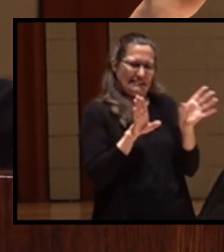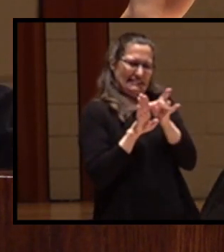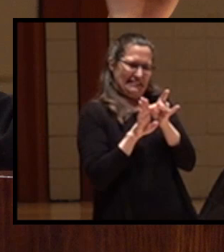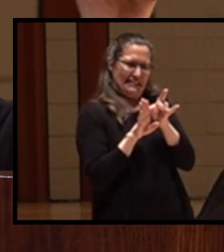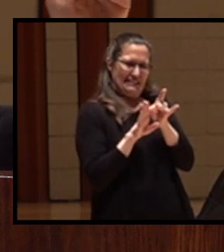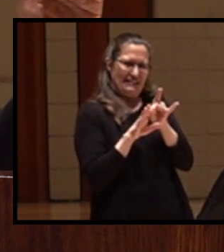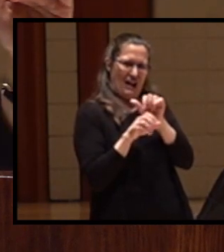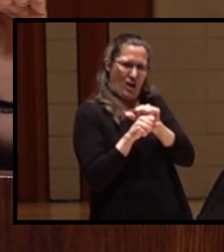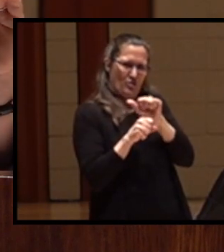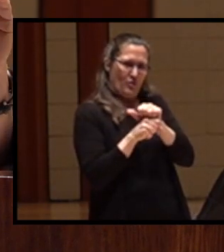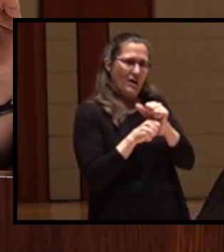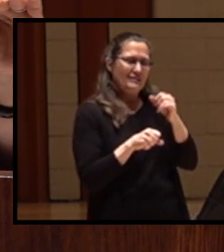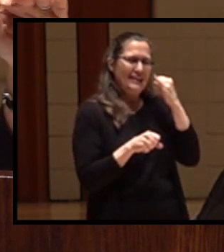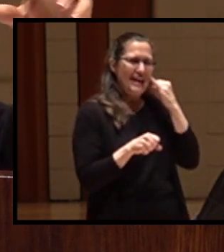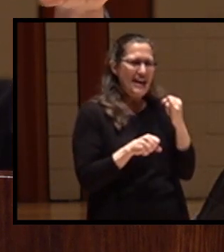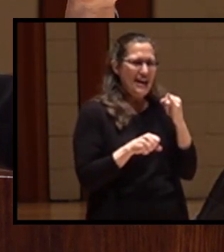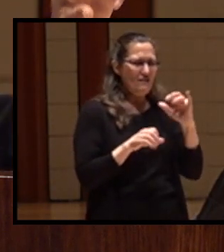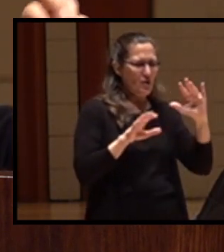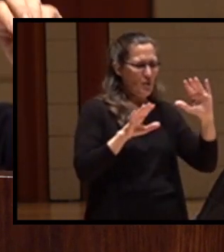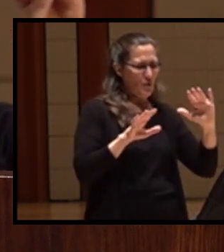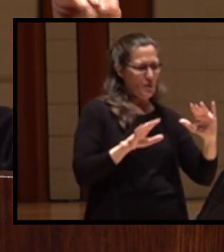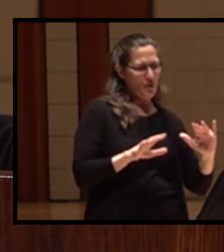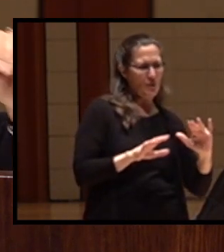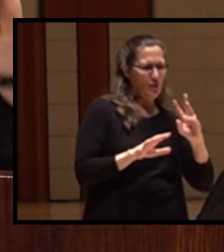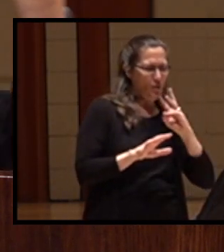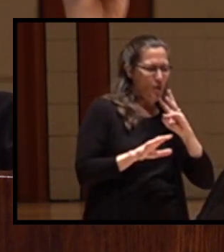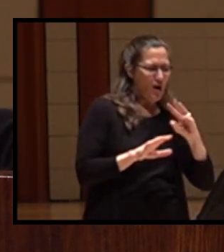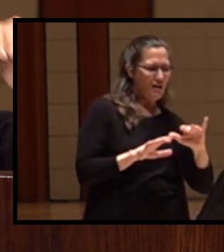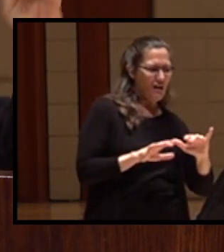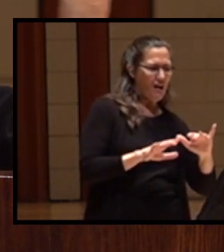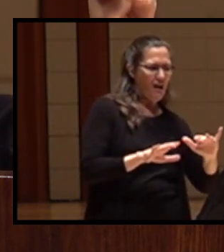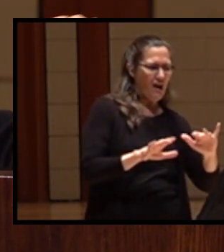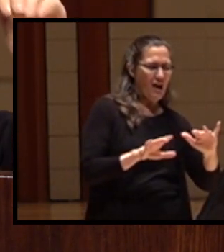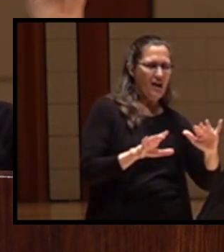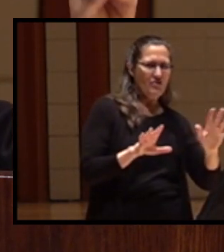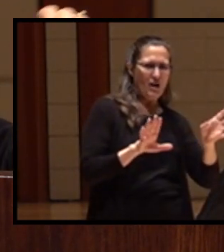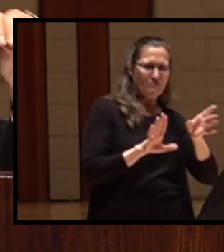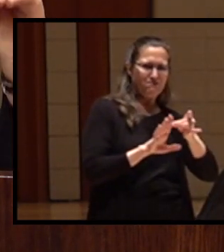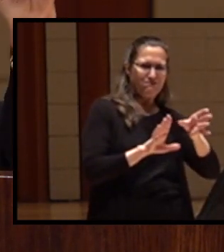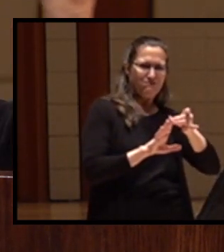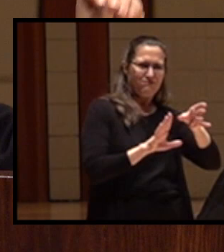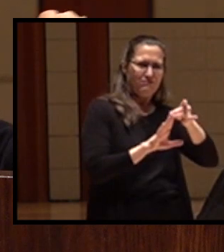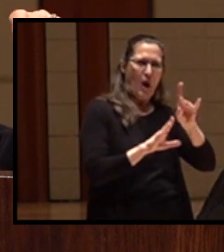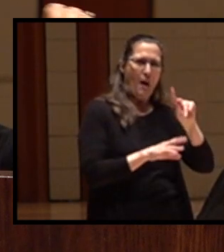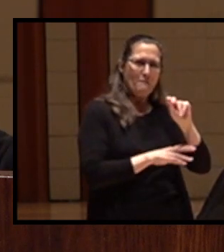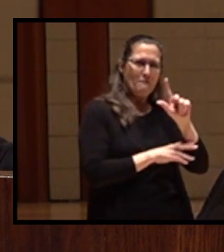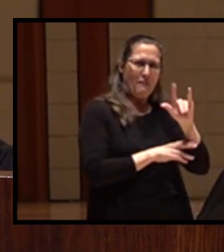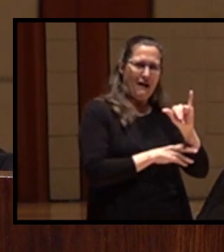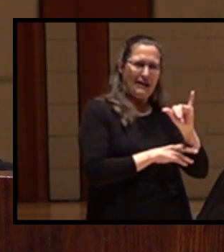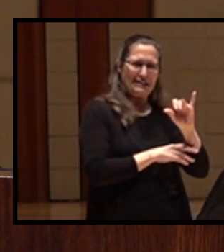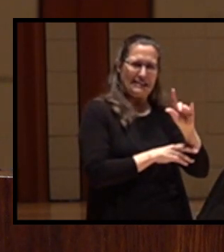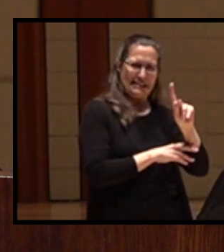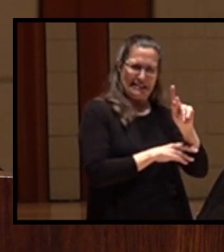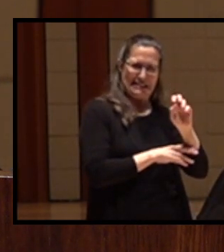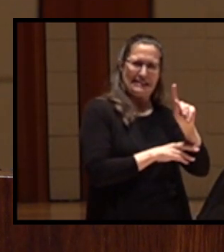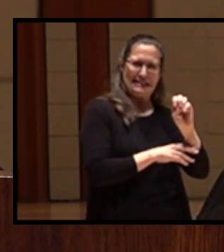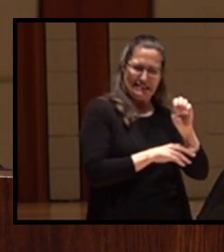just a basic low flow in the river, those polychaetes rejuvenate and grow and then attack the fish.